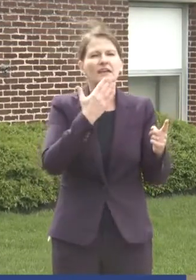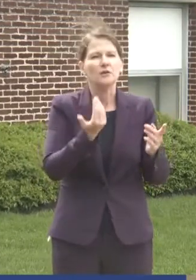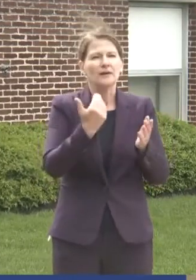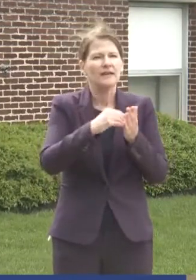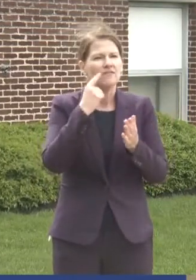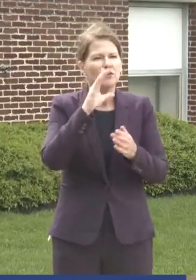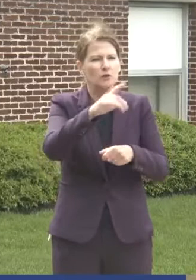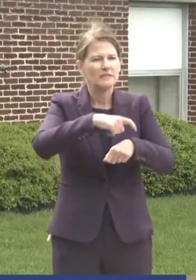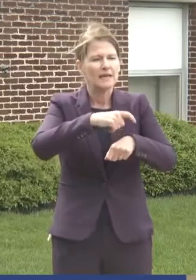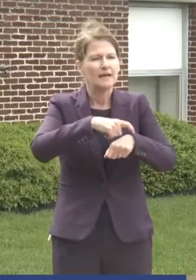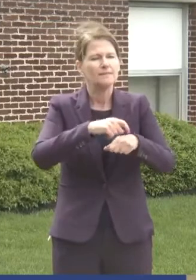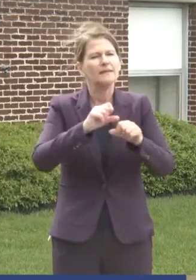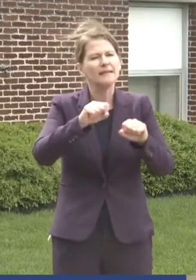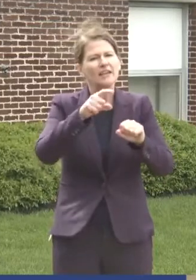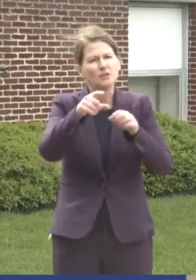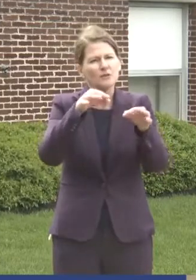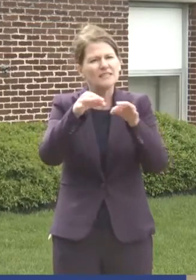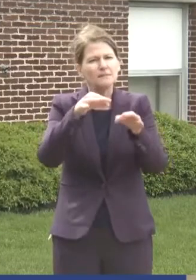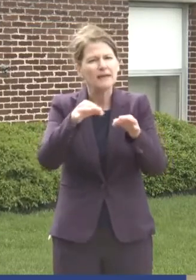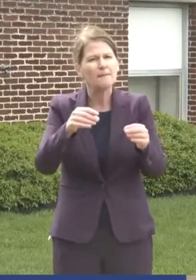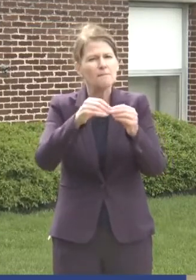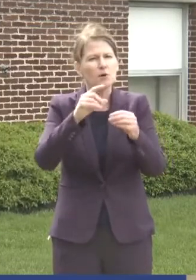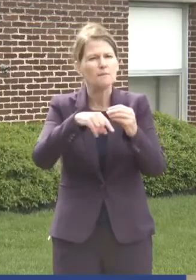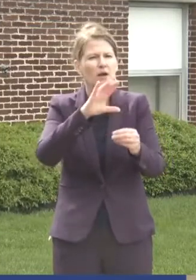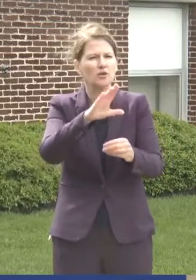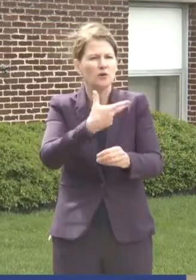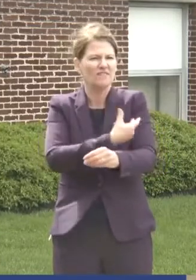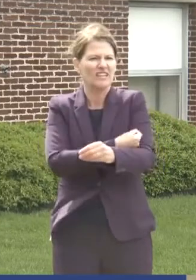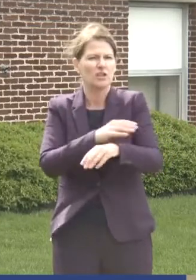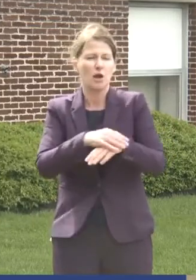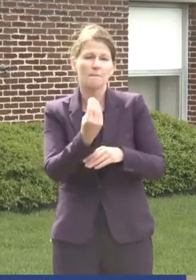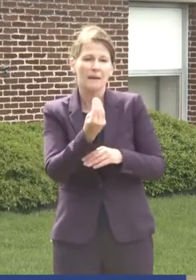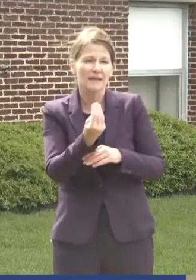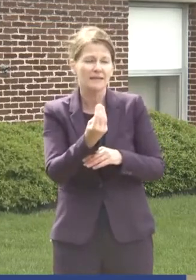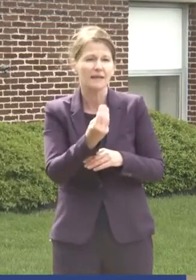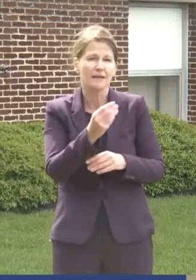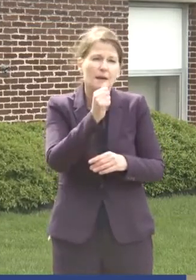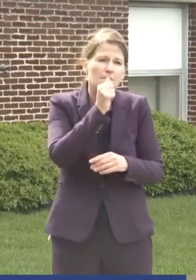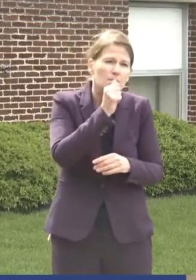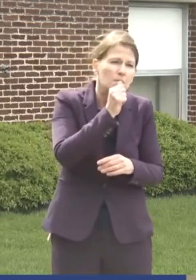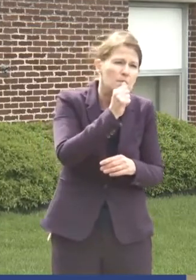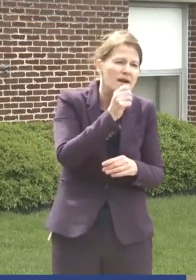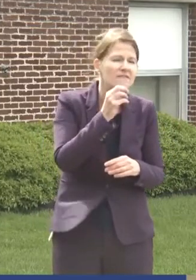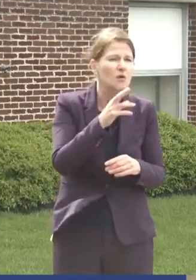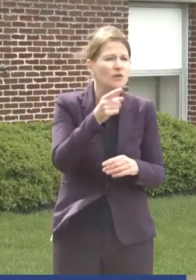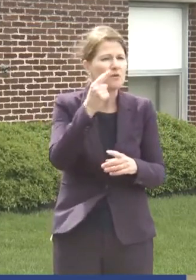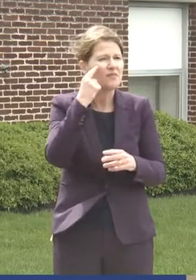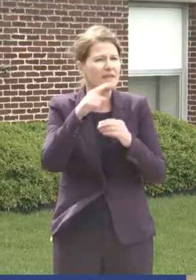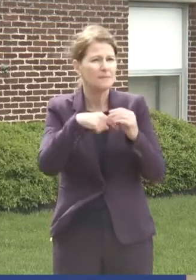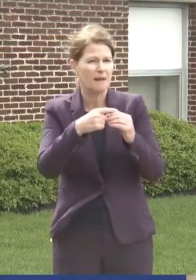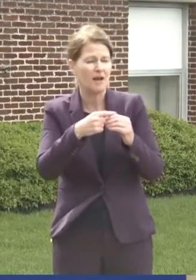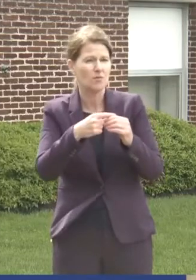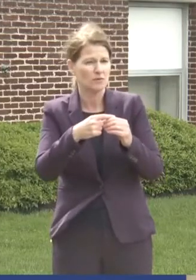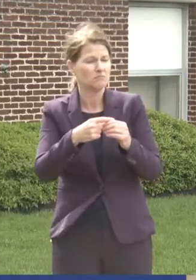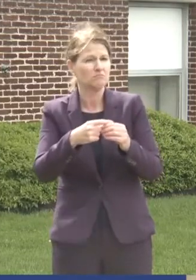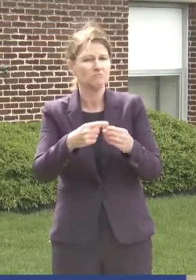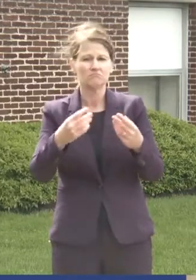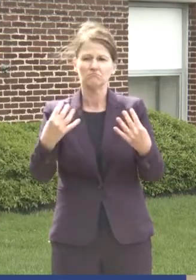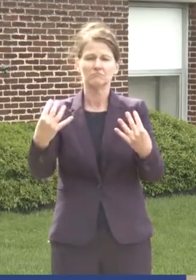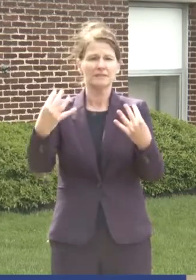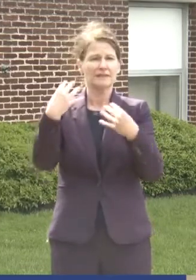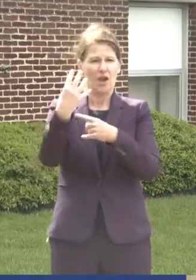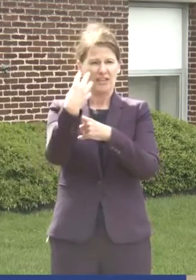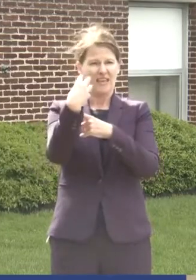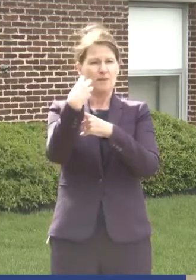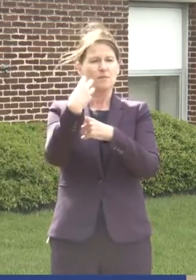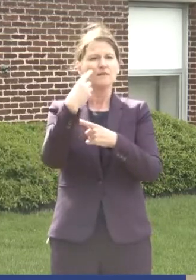time. Can you tell us any more about your vaccination on Monday? Will you do it privately? Are you thinking about having it public to set an